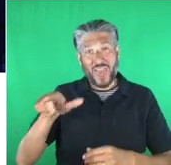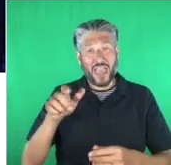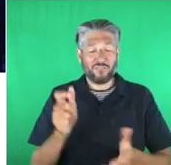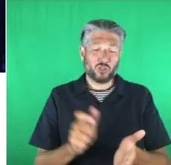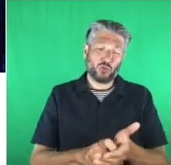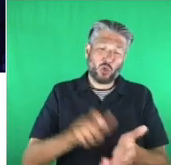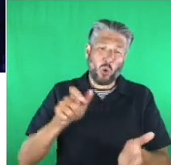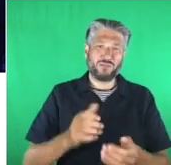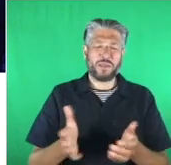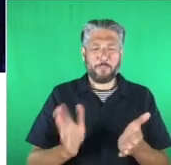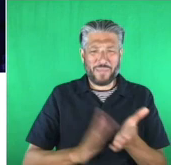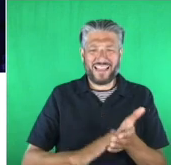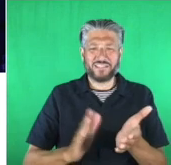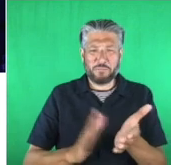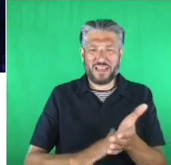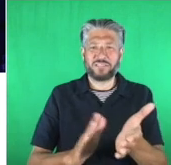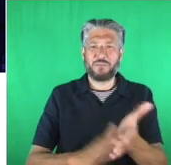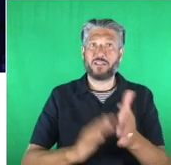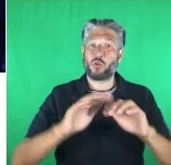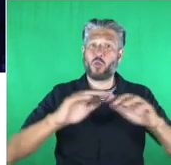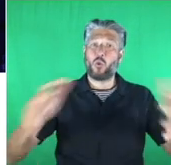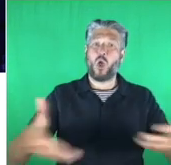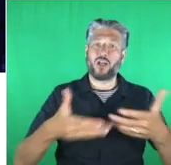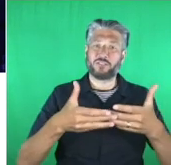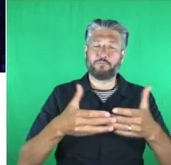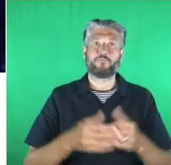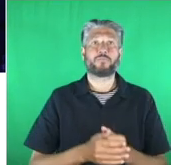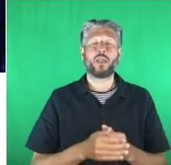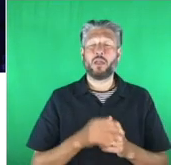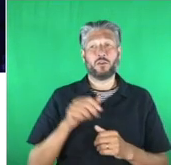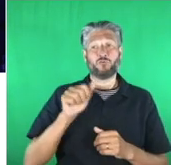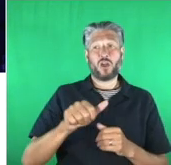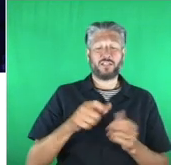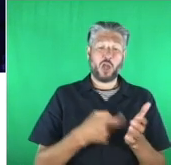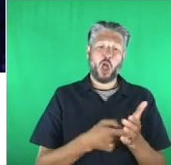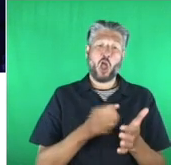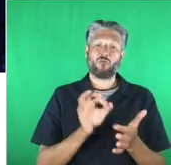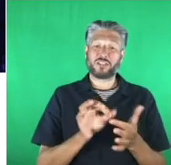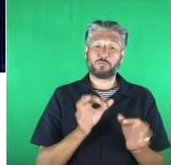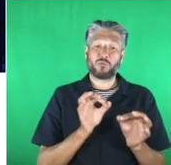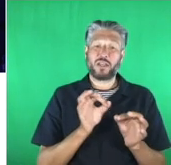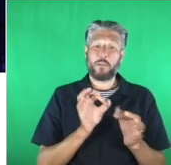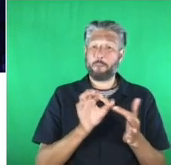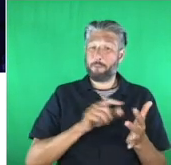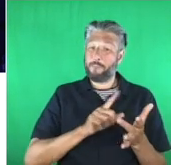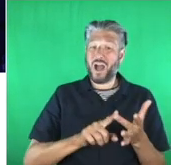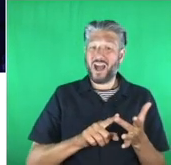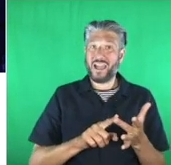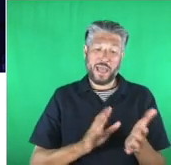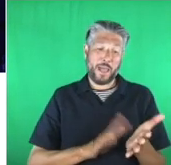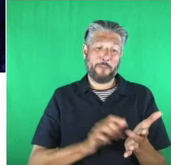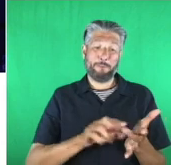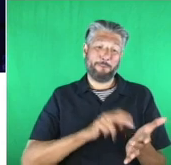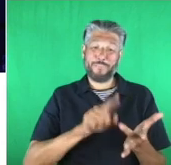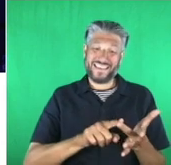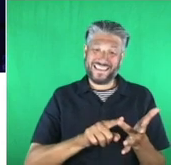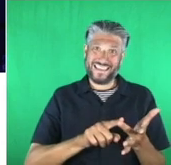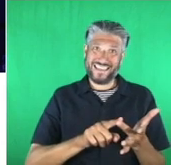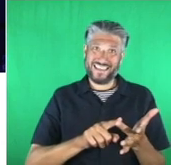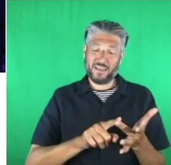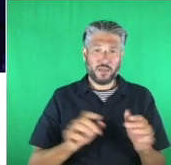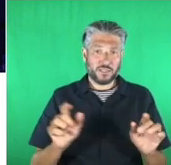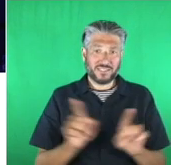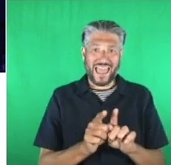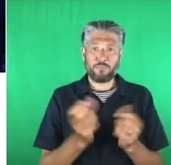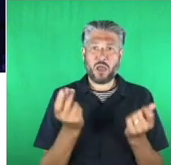Pi, bringing in the Raspberry Pi Mini, you could buy a working functioning computer for the price of a cup of coffee, which opens up